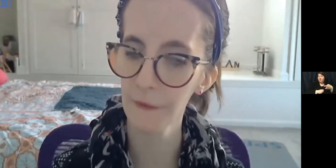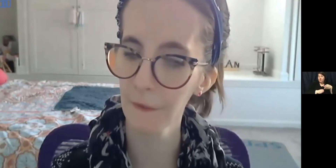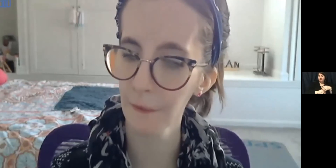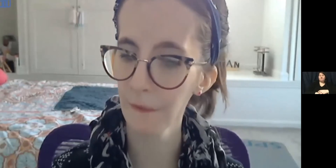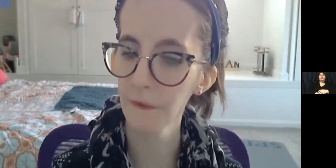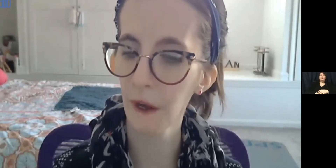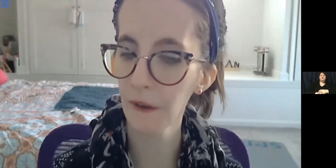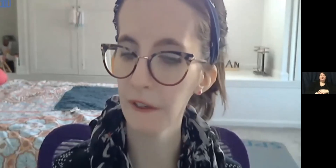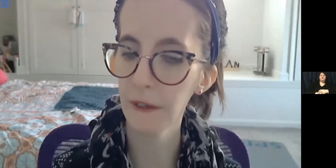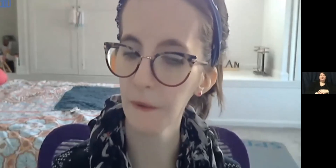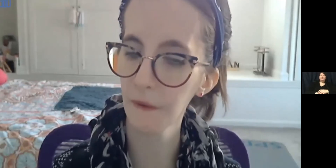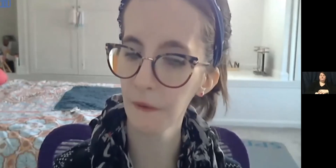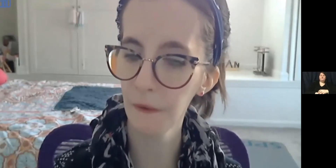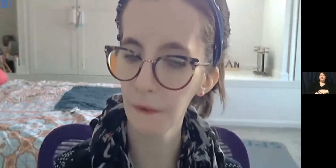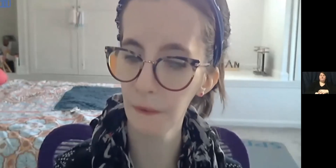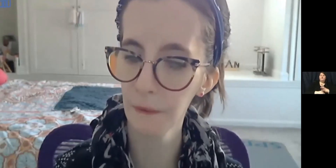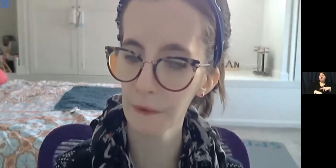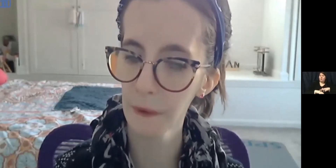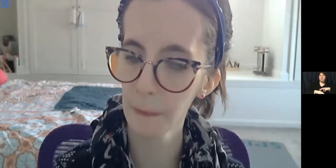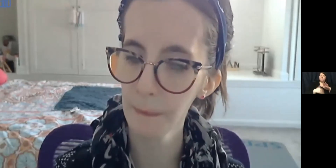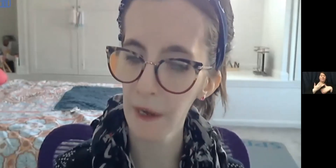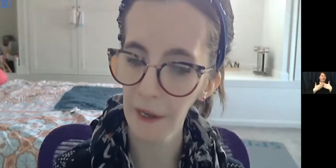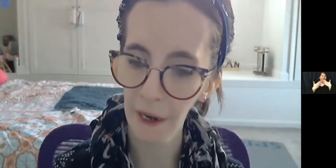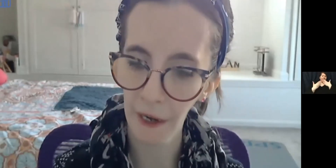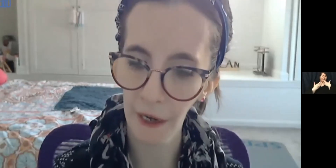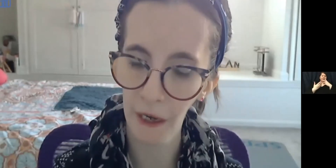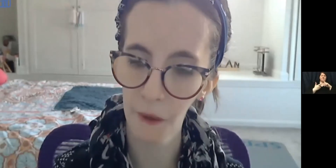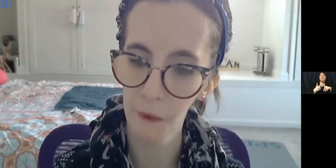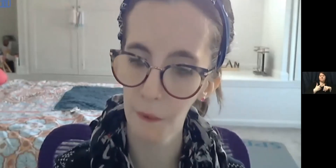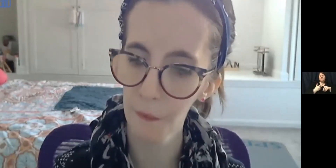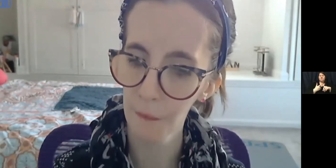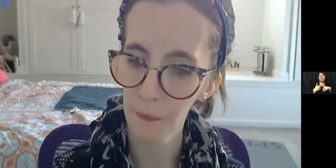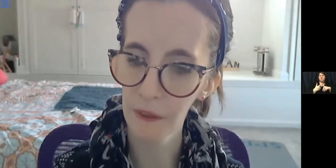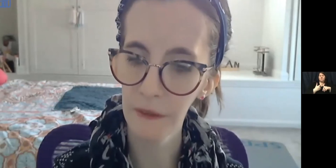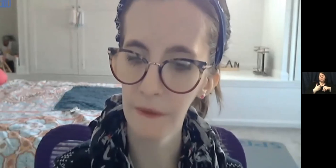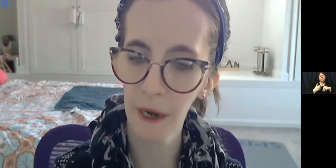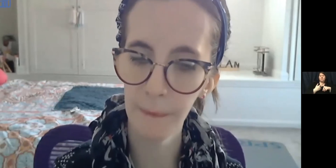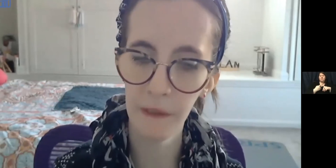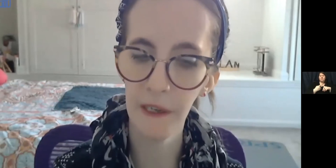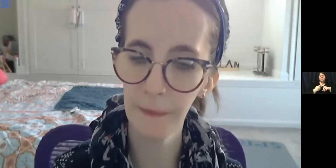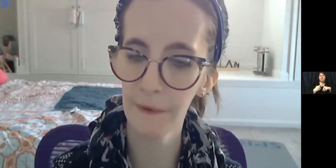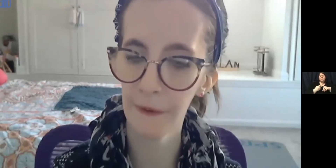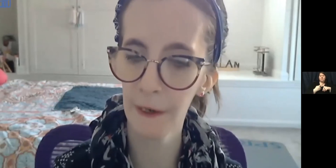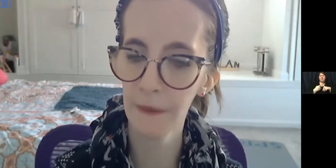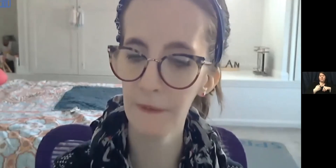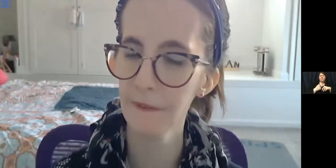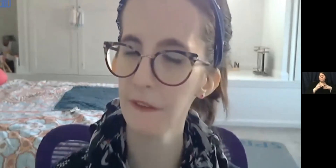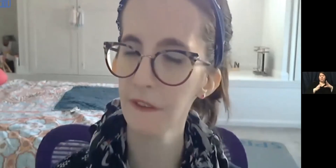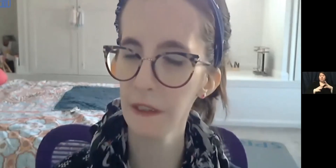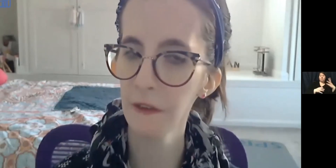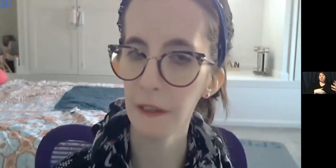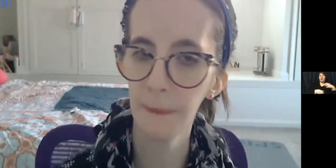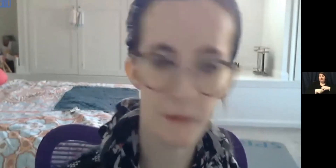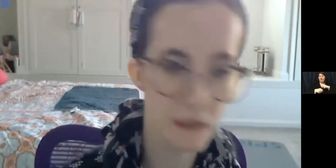Of course, all thanks to Becca Cronin who got me in the program and